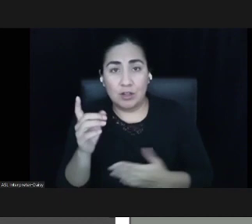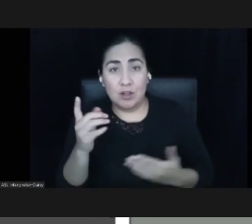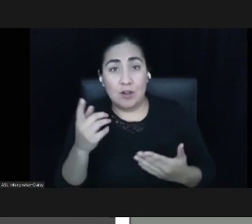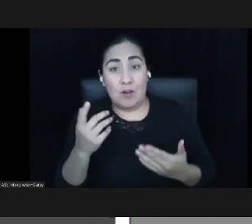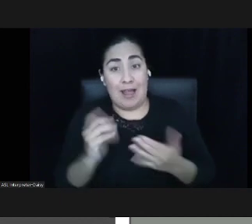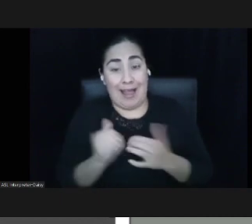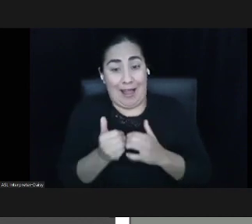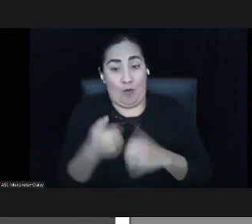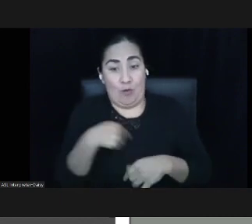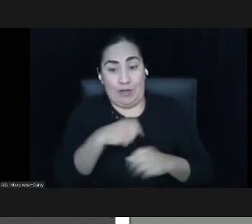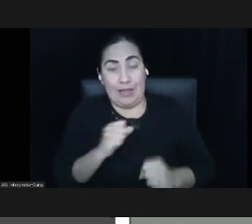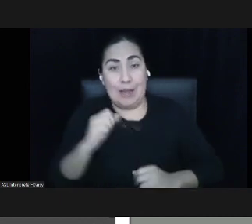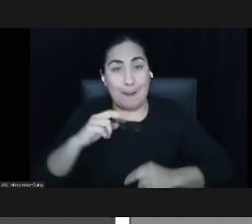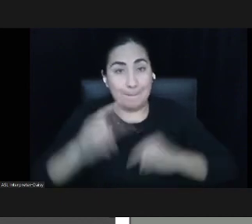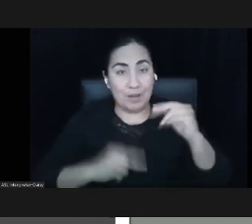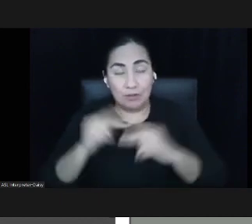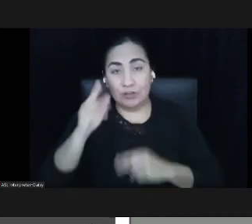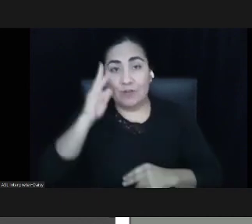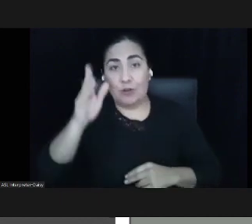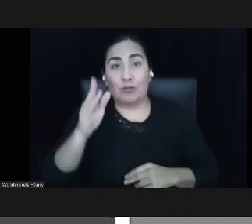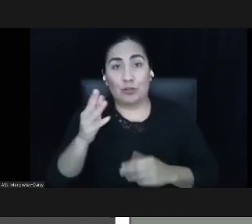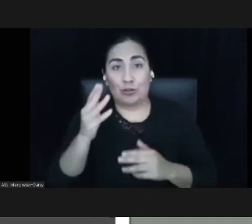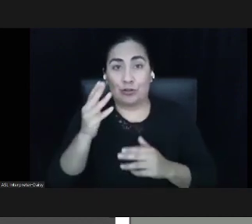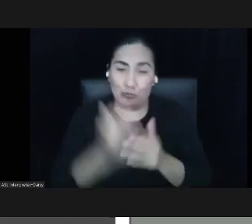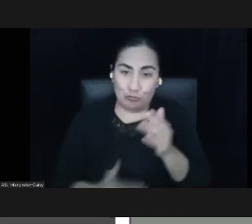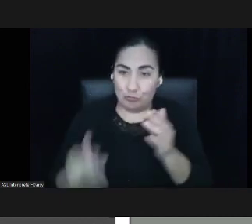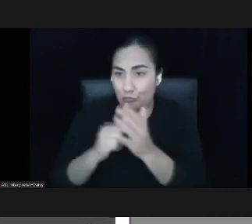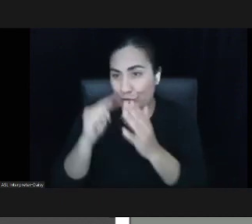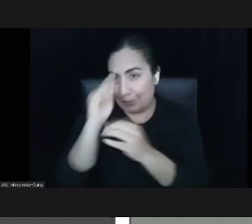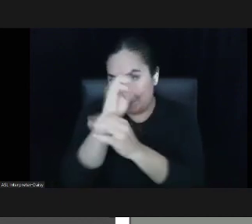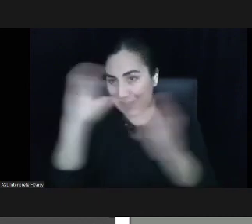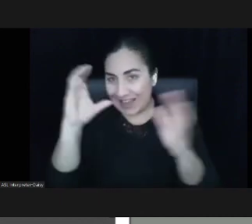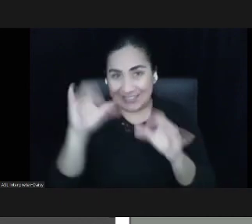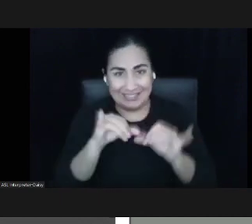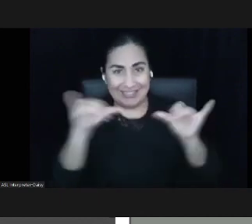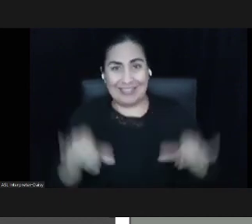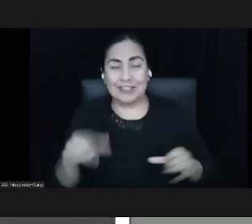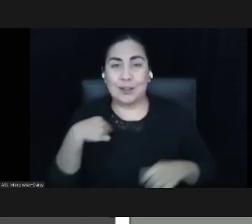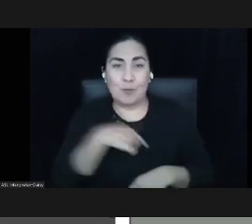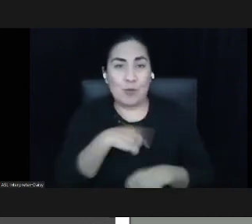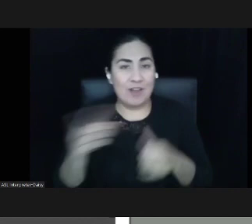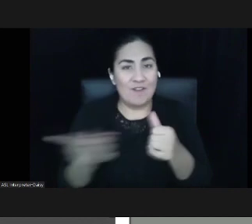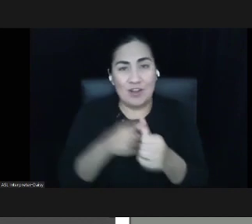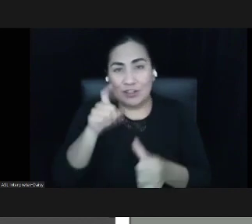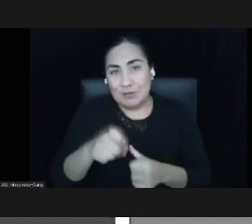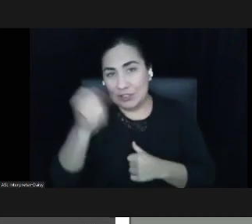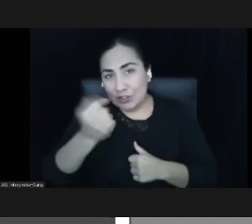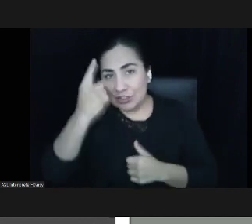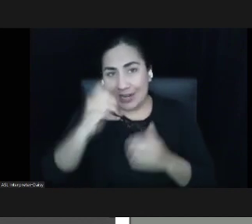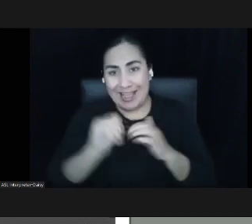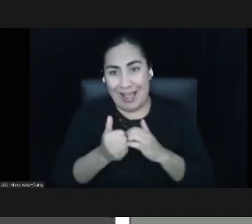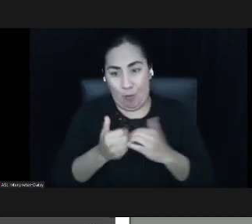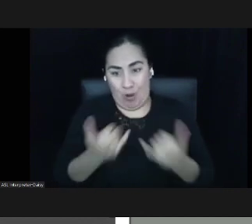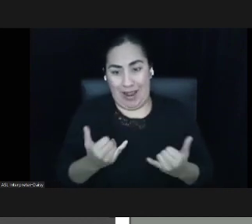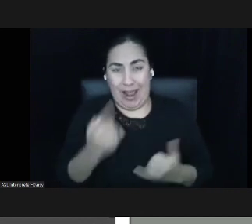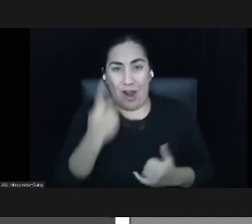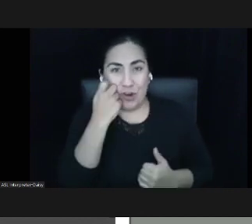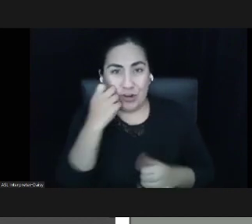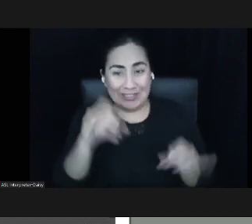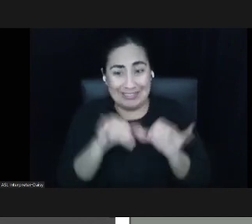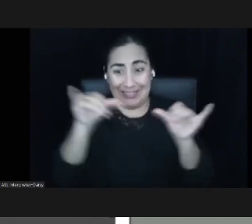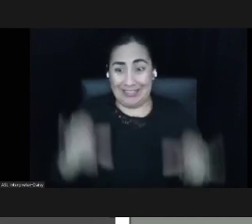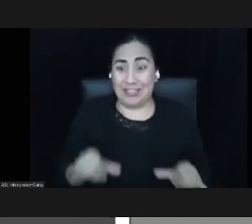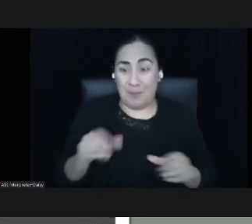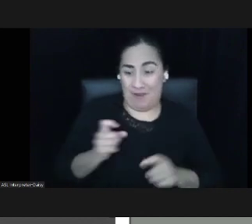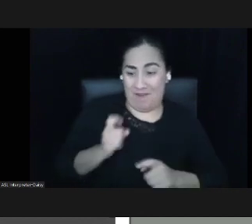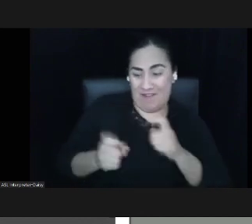a future that reimagines systems, we need to really understand how the current system of philanthropy got built